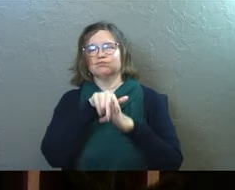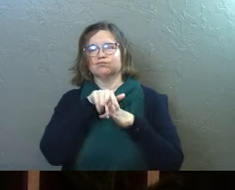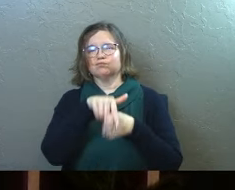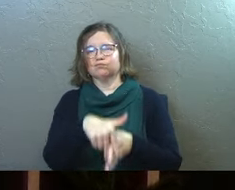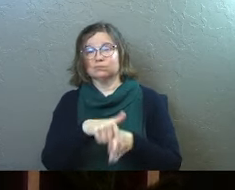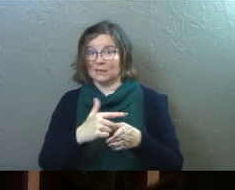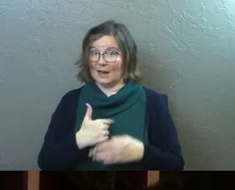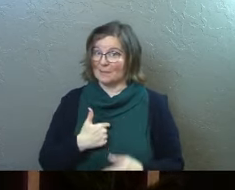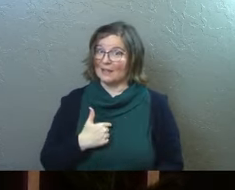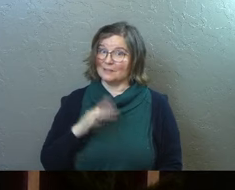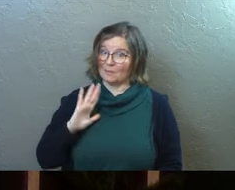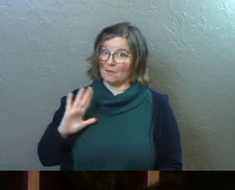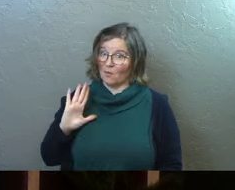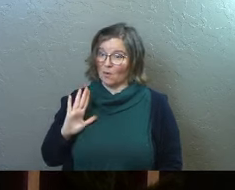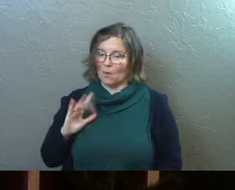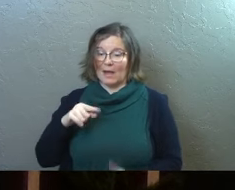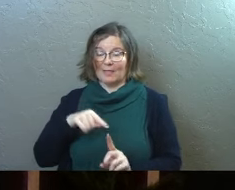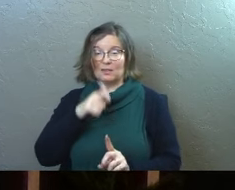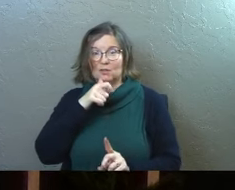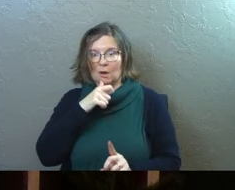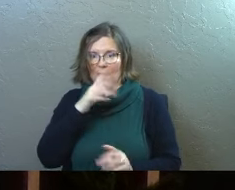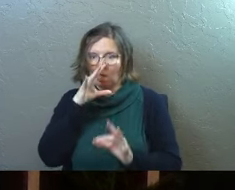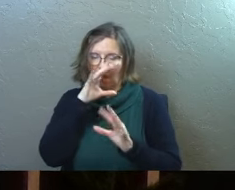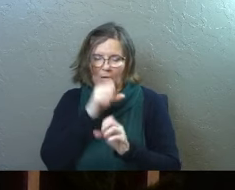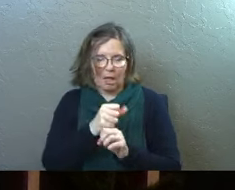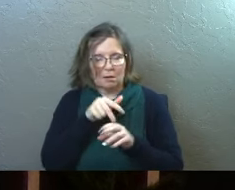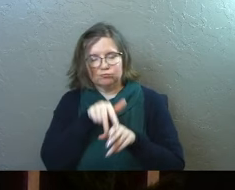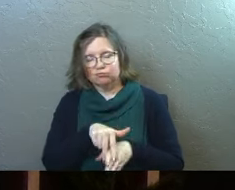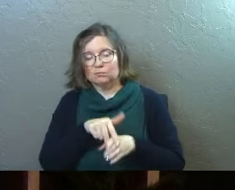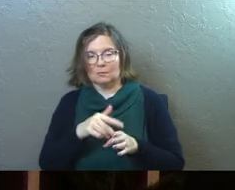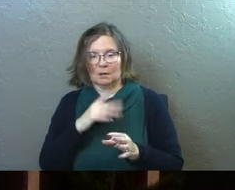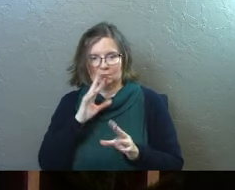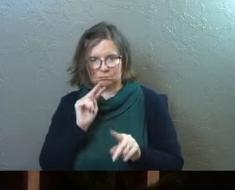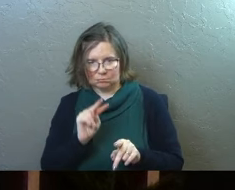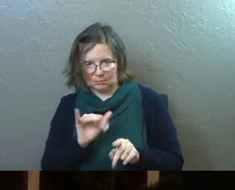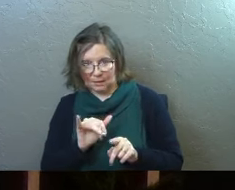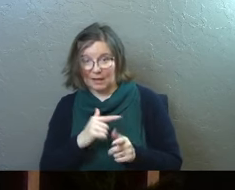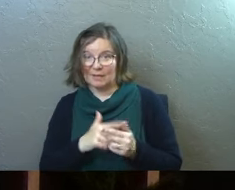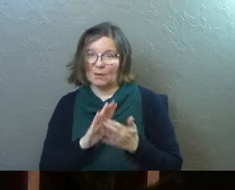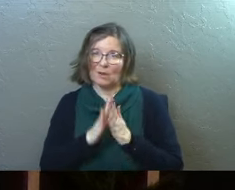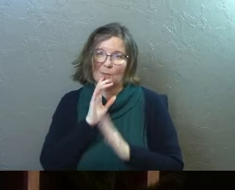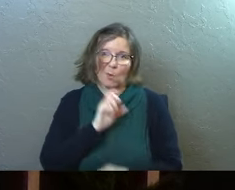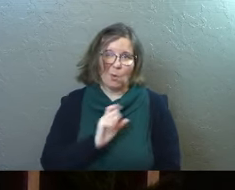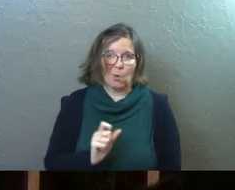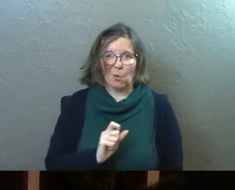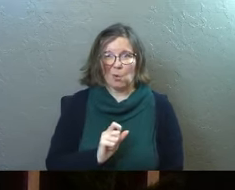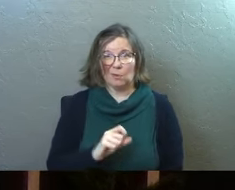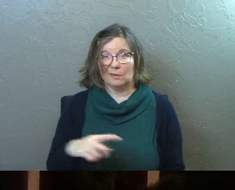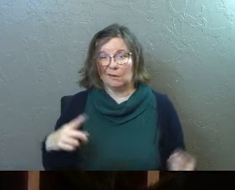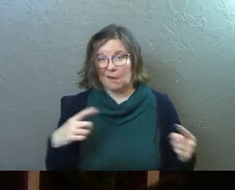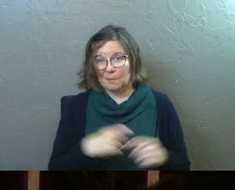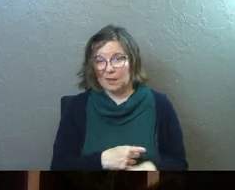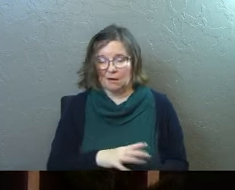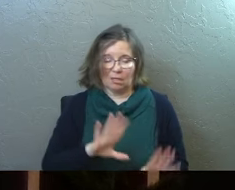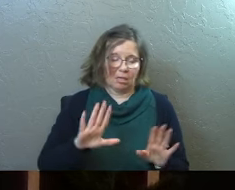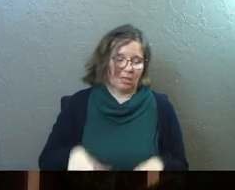did I, and she still was. And it was amazing to see that, but then we get old and decayed and complicated, don't we? We